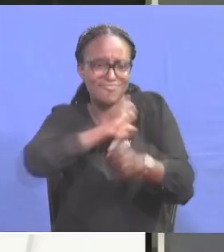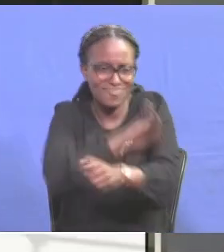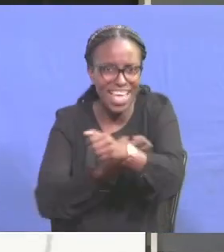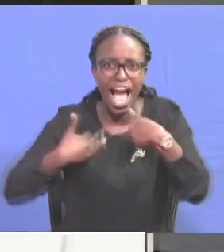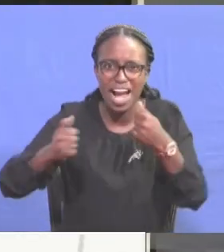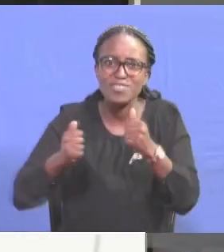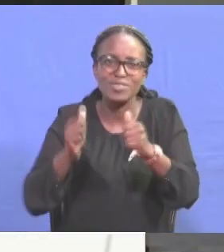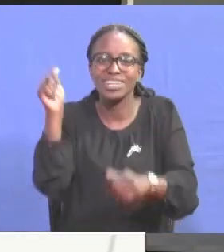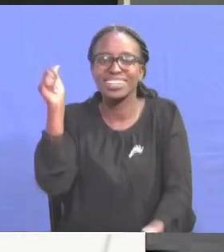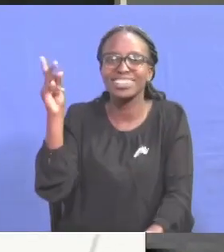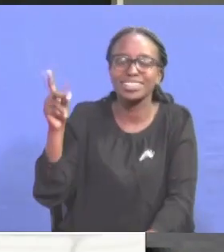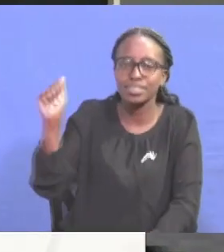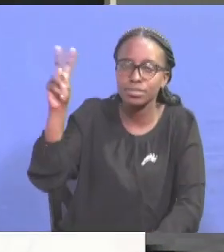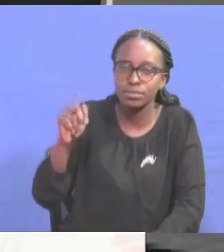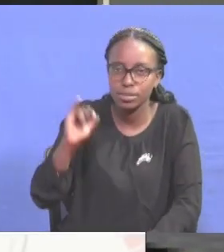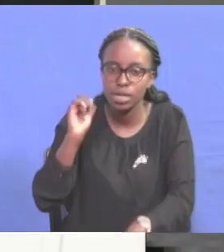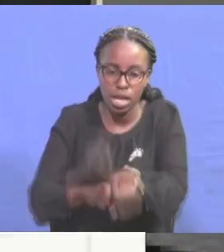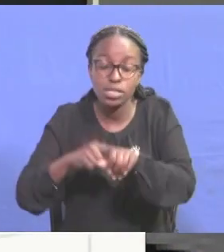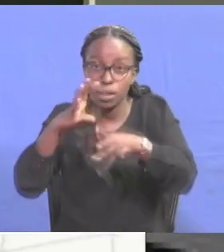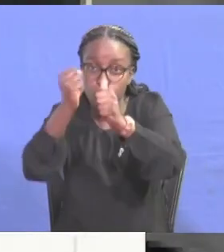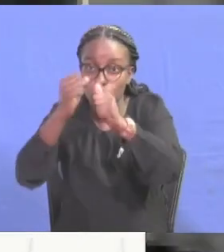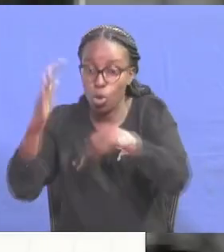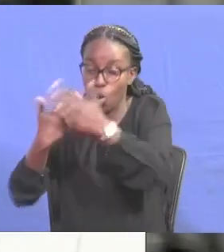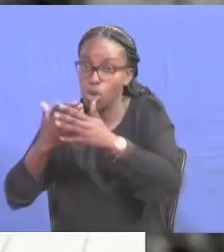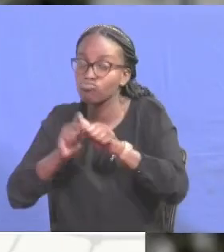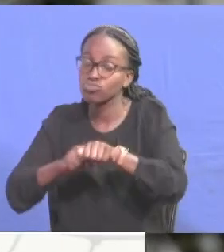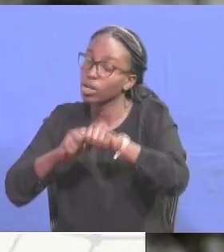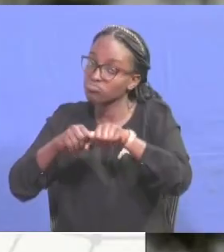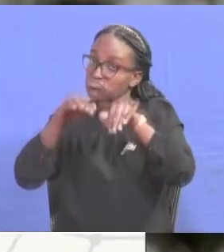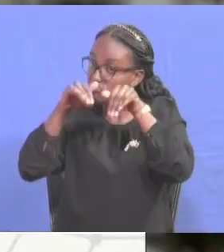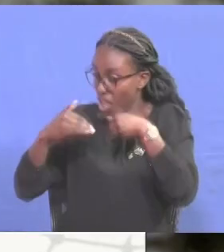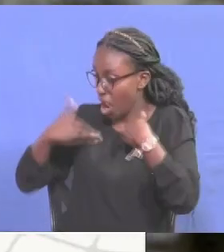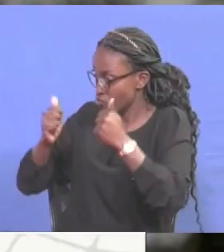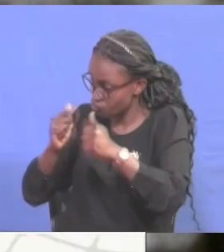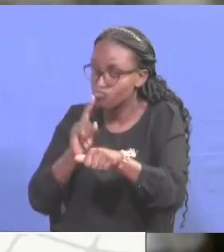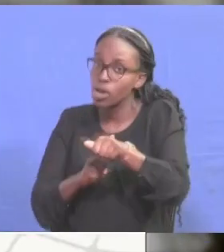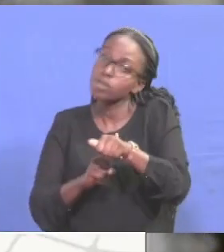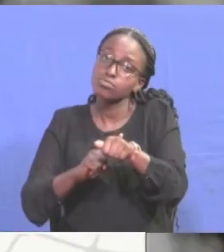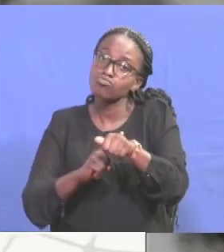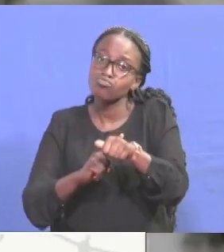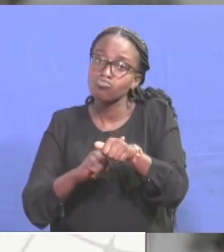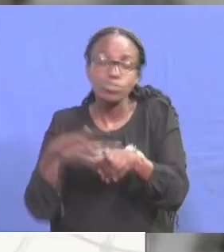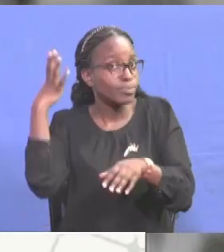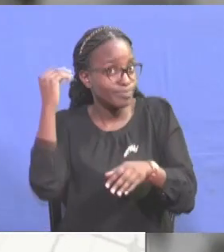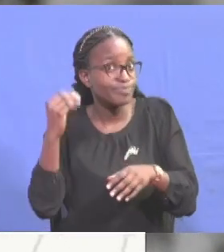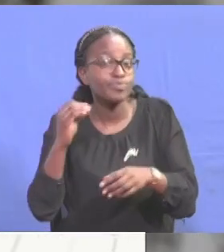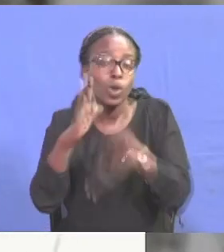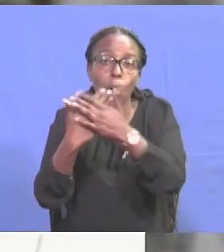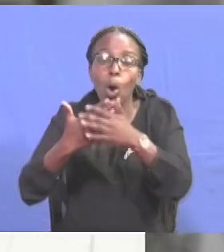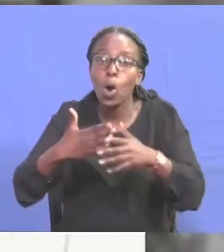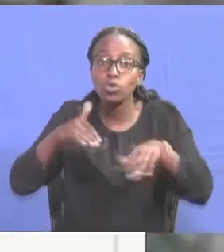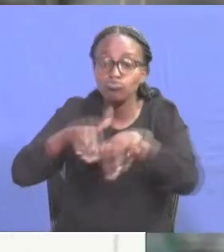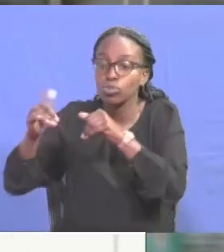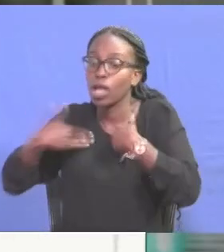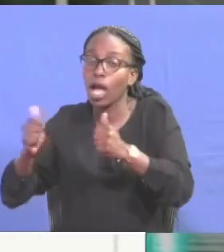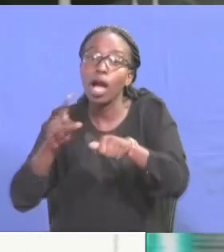will remain on hold until a pending case challenging the deal is hard and determined. The conservatory orders were issued